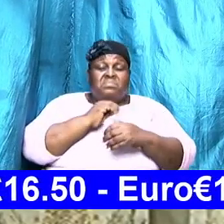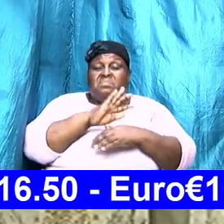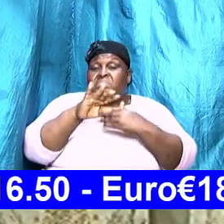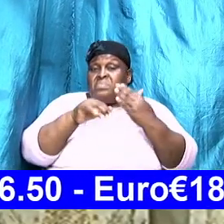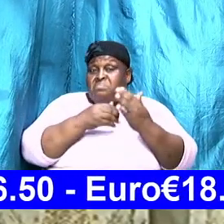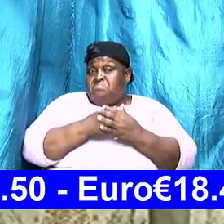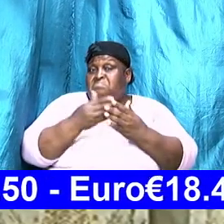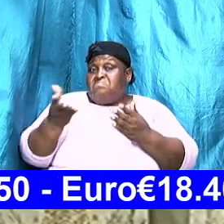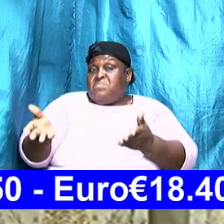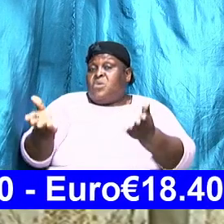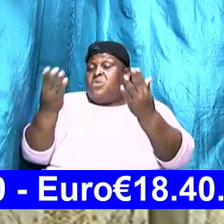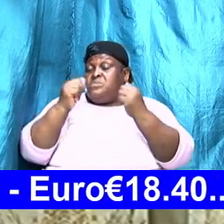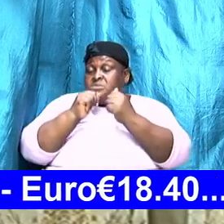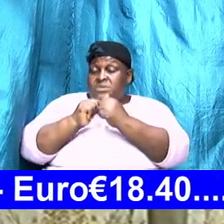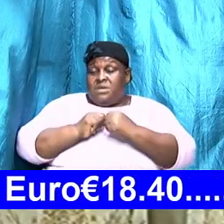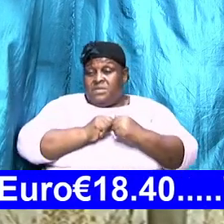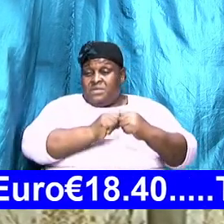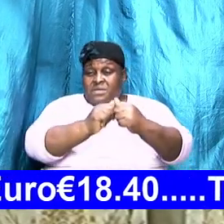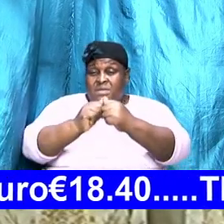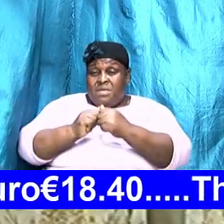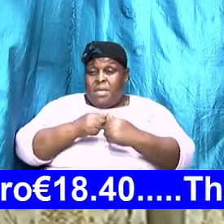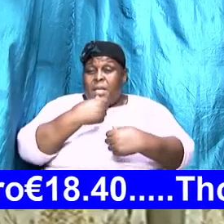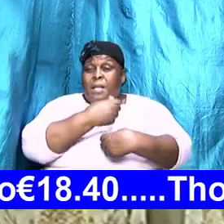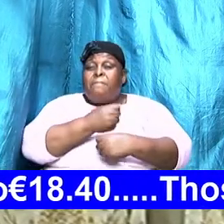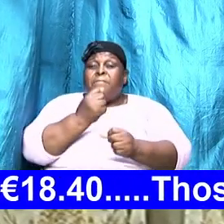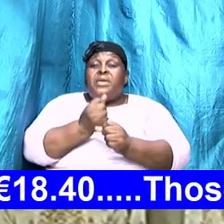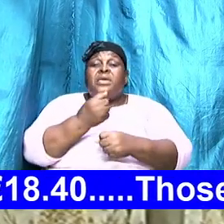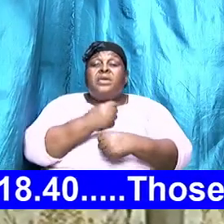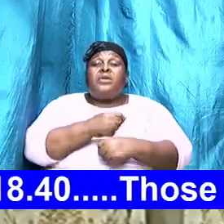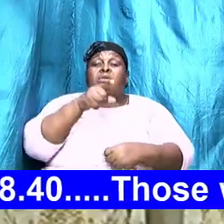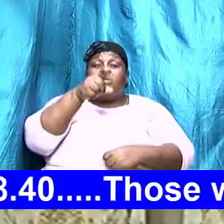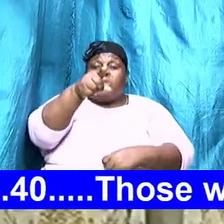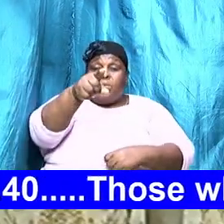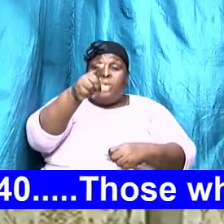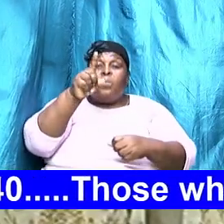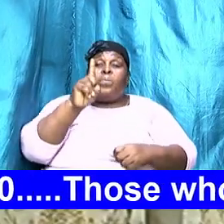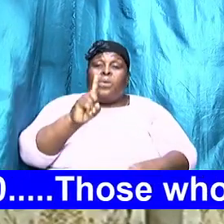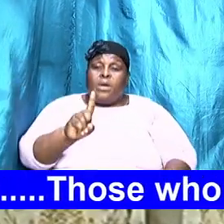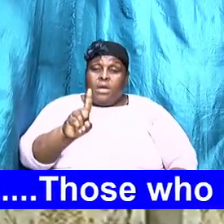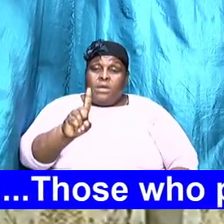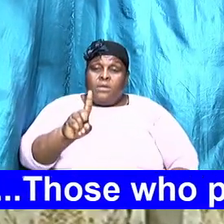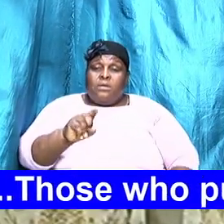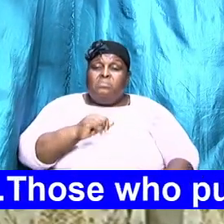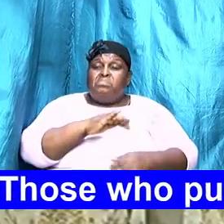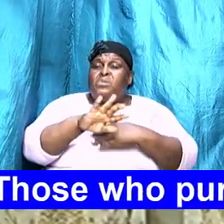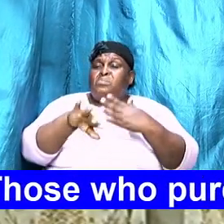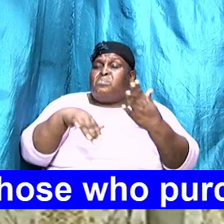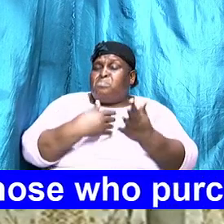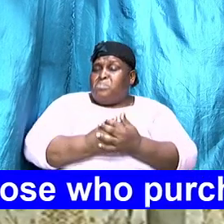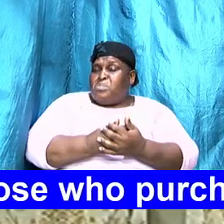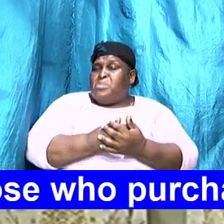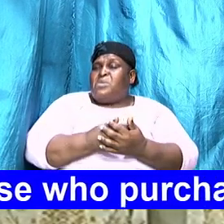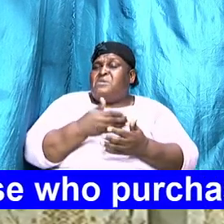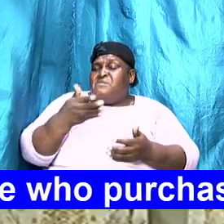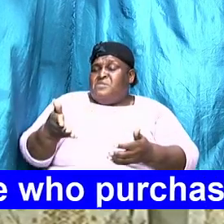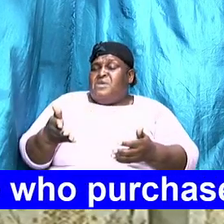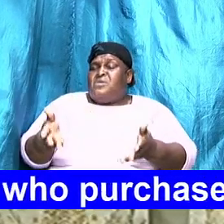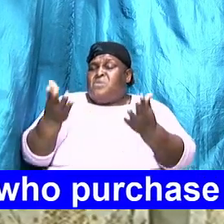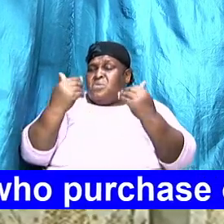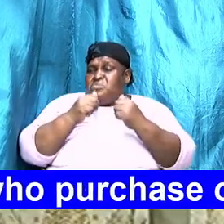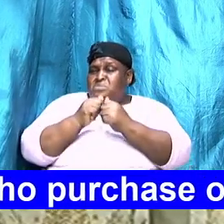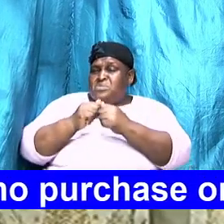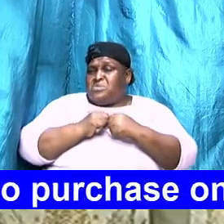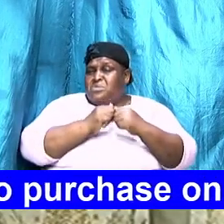of that come together to make you one all of that comes together to